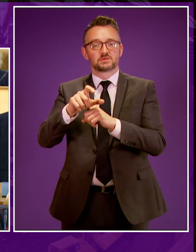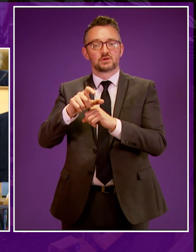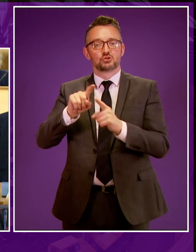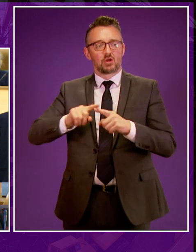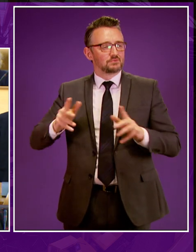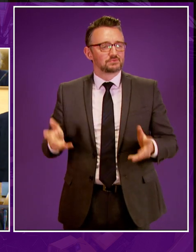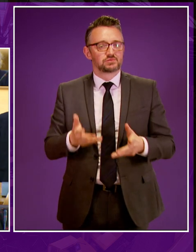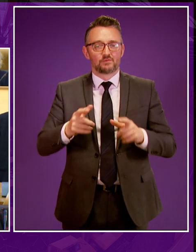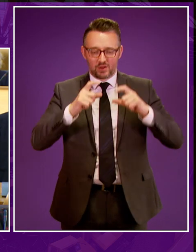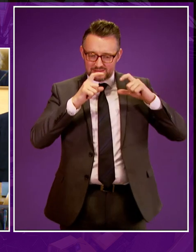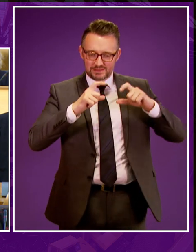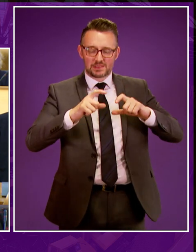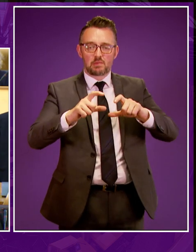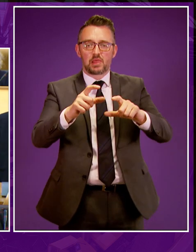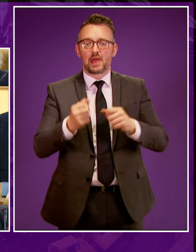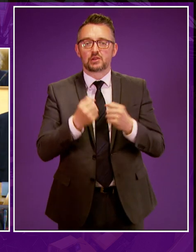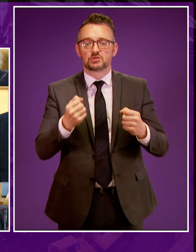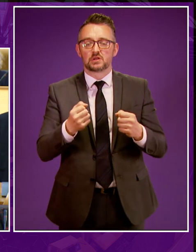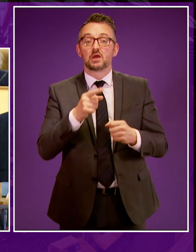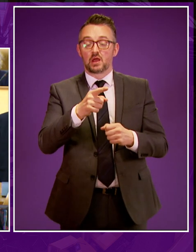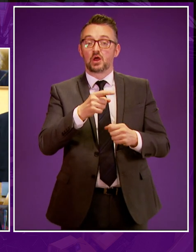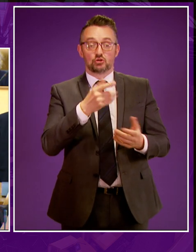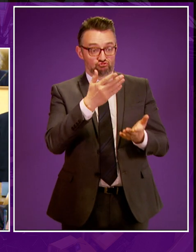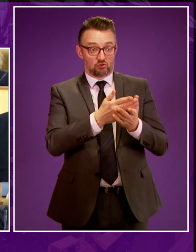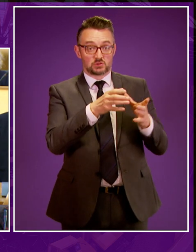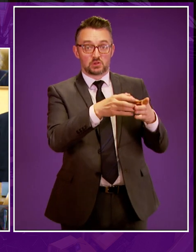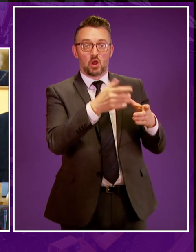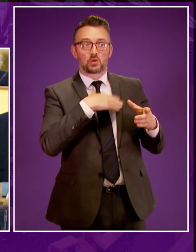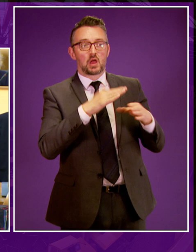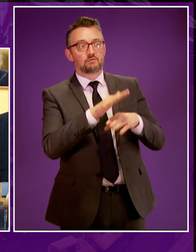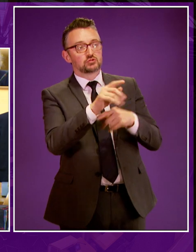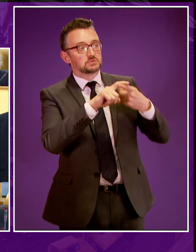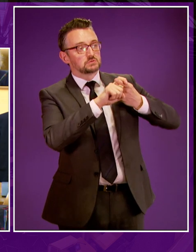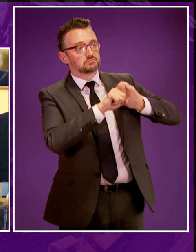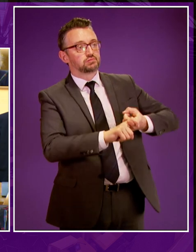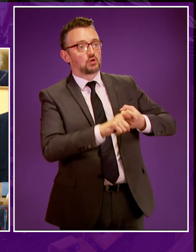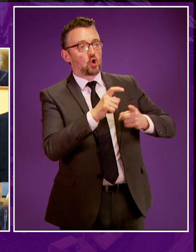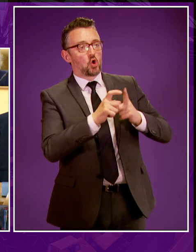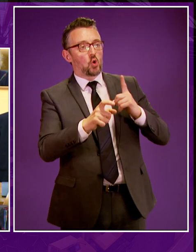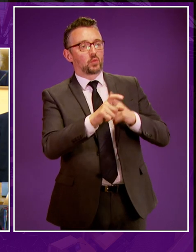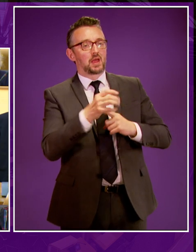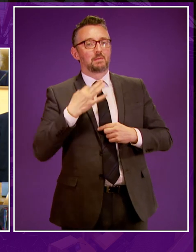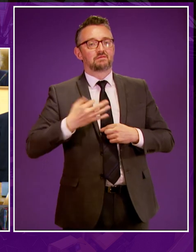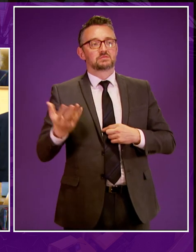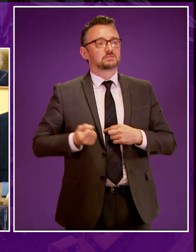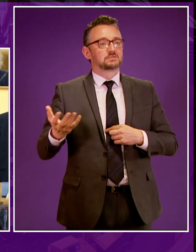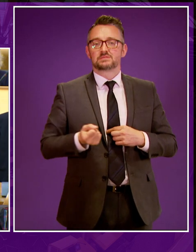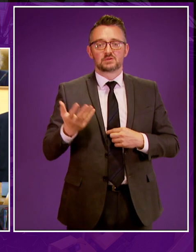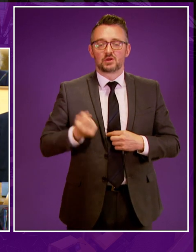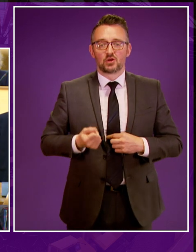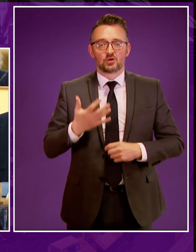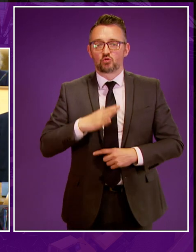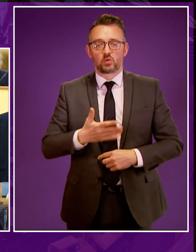quest for a sustainable future. The Warnlockhead Trust stresses that they want a future not dependent on community benefit handouts from large